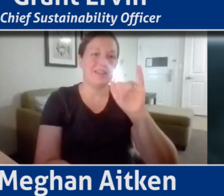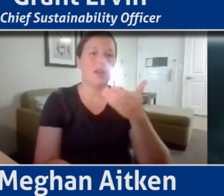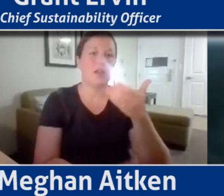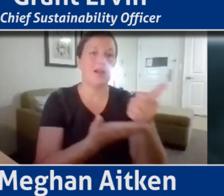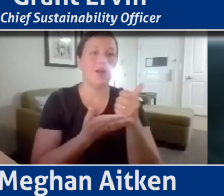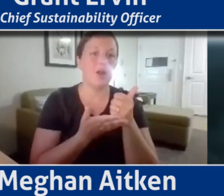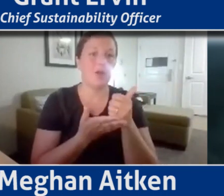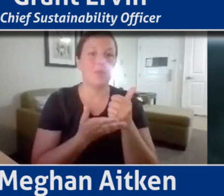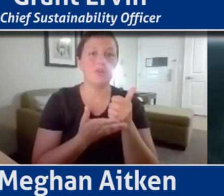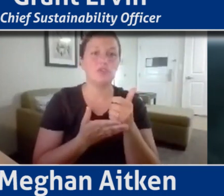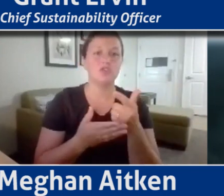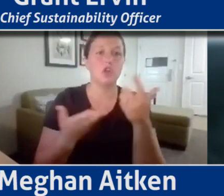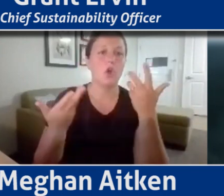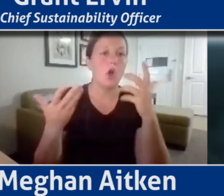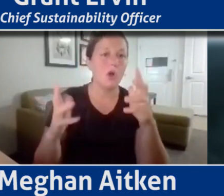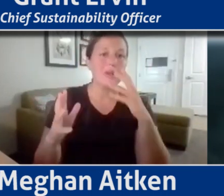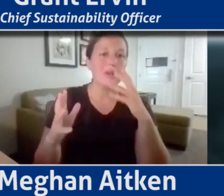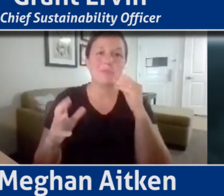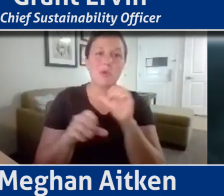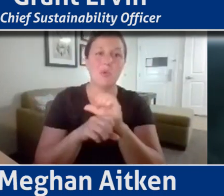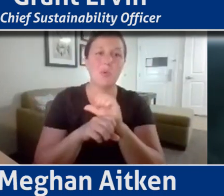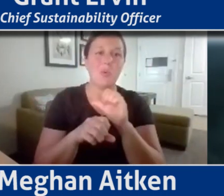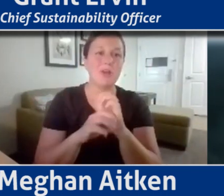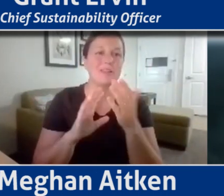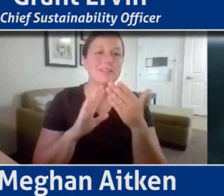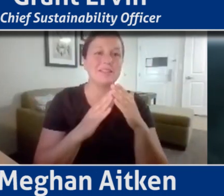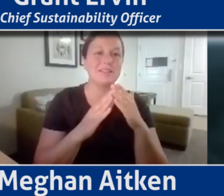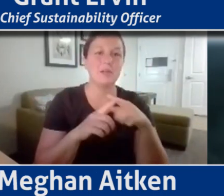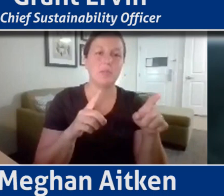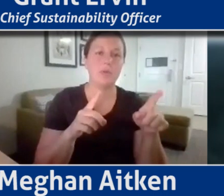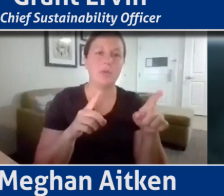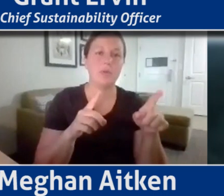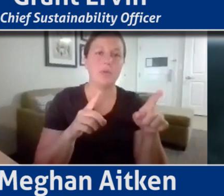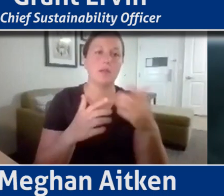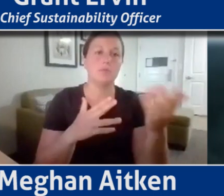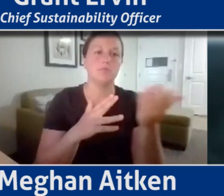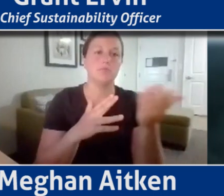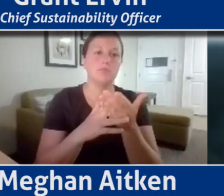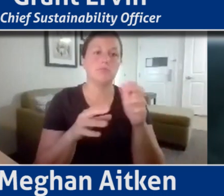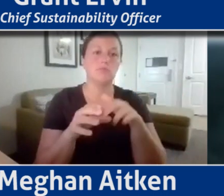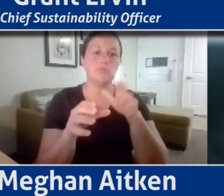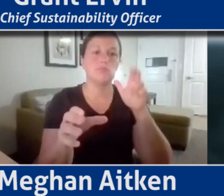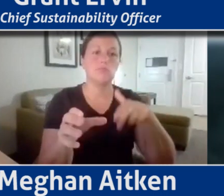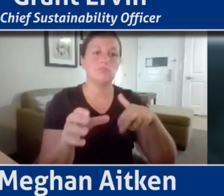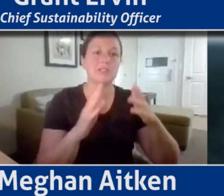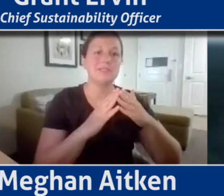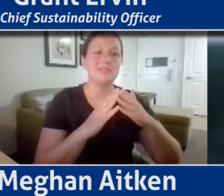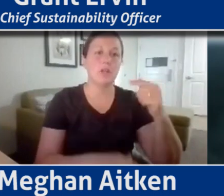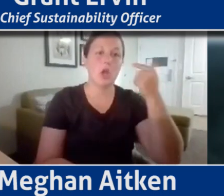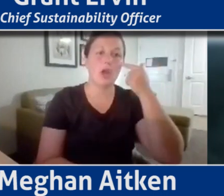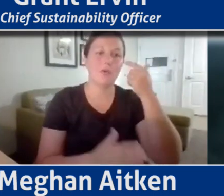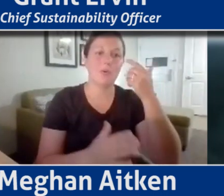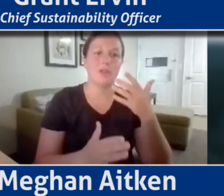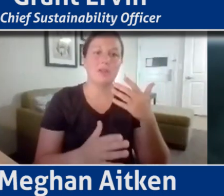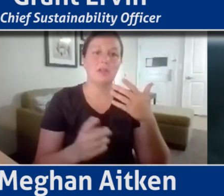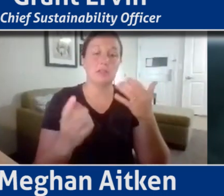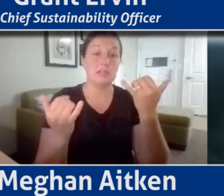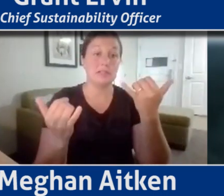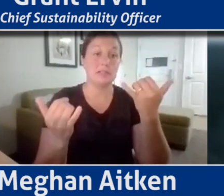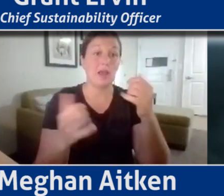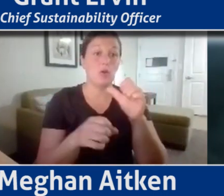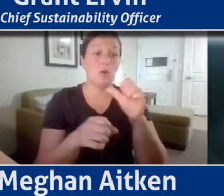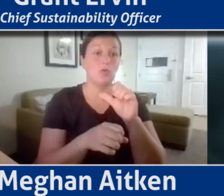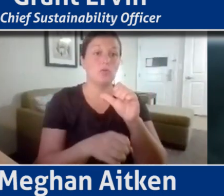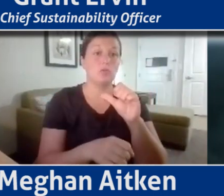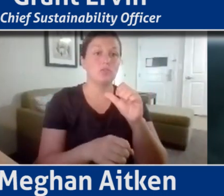working within the city, but stepping outside of city government for a little bit. Um, then have the ability now as a fellow through Carnegie Mellon university to step back